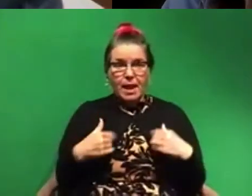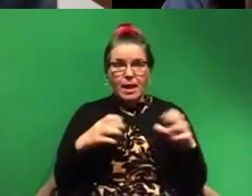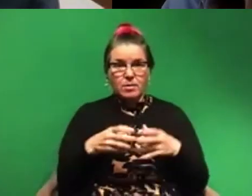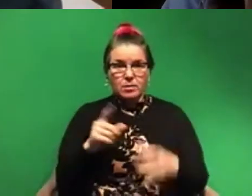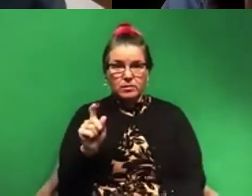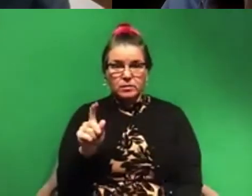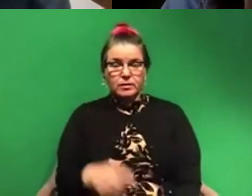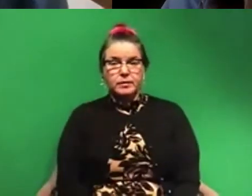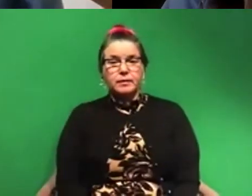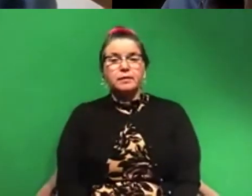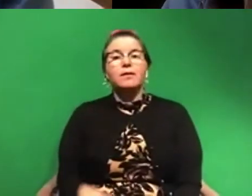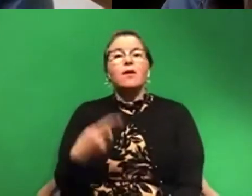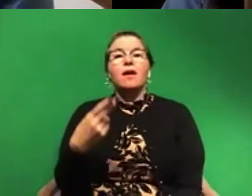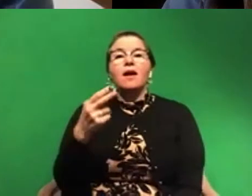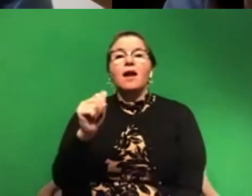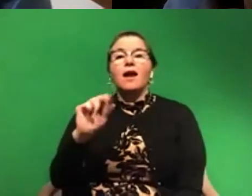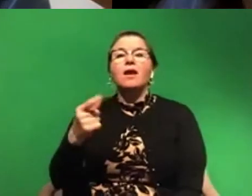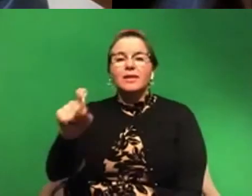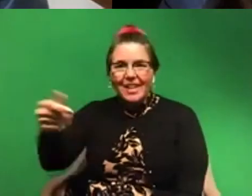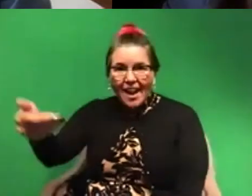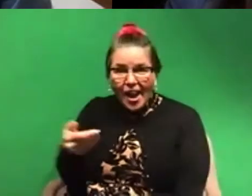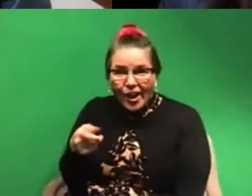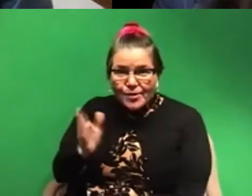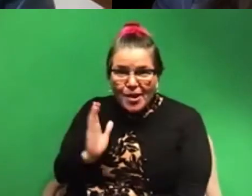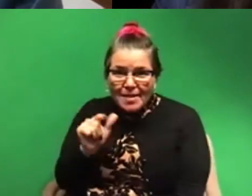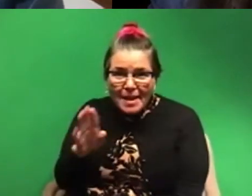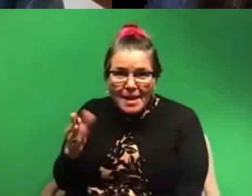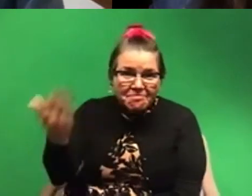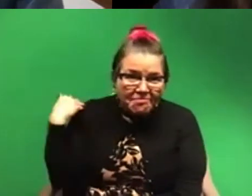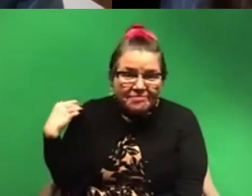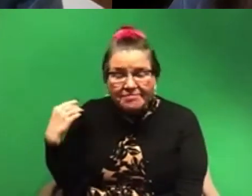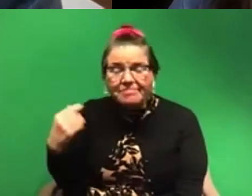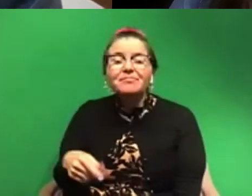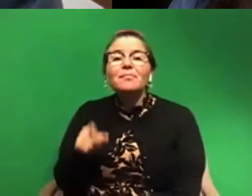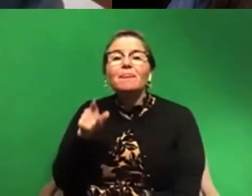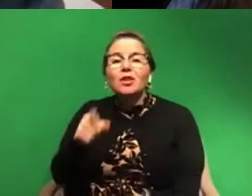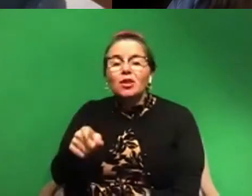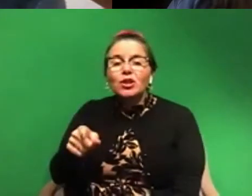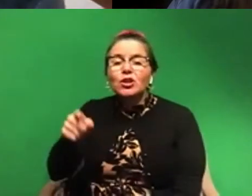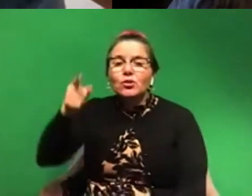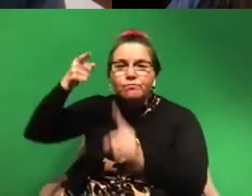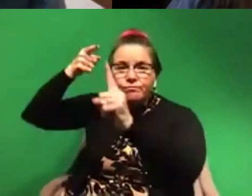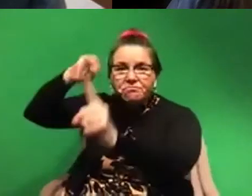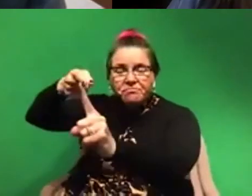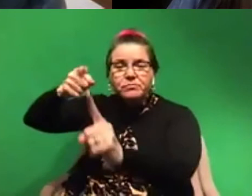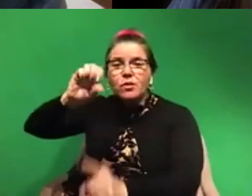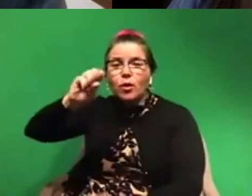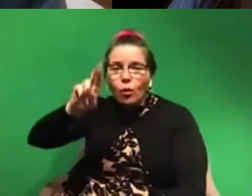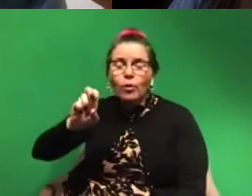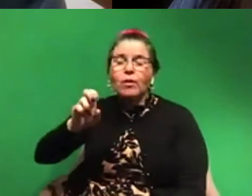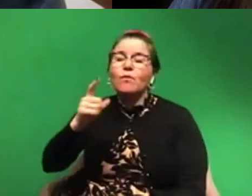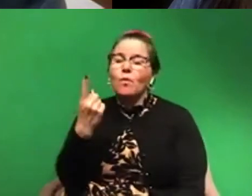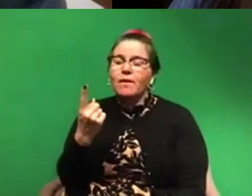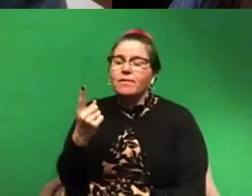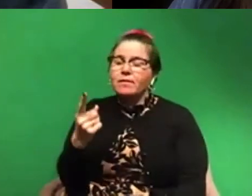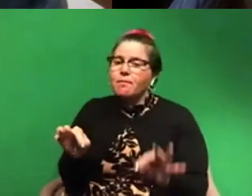Hannah, I think we need to hire you in our lab. Um, you have cut right to the core of one of the core questions that we